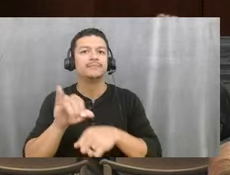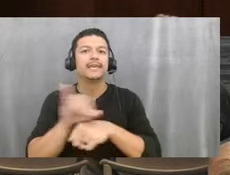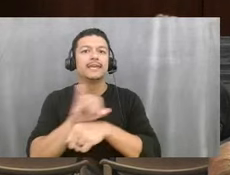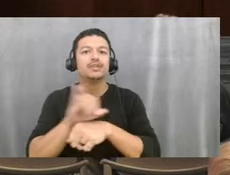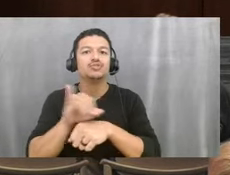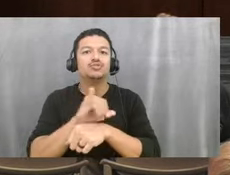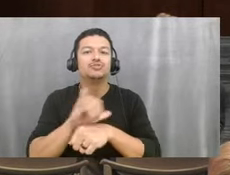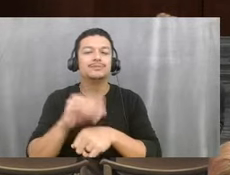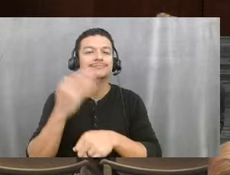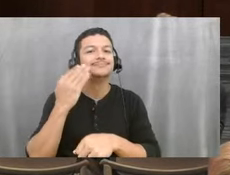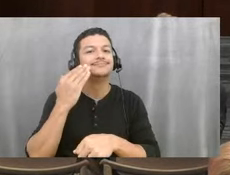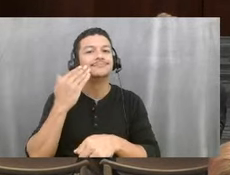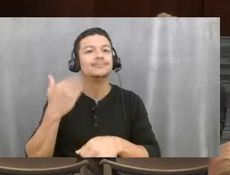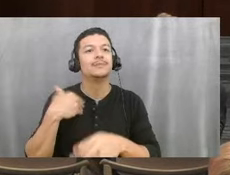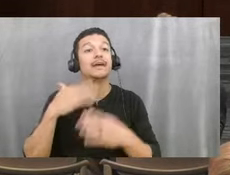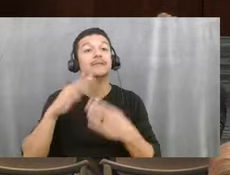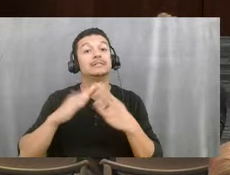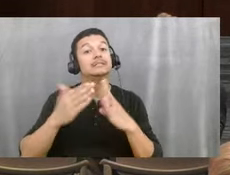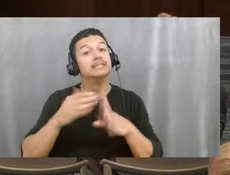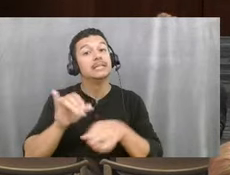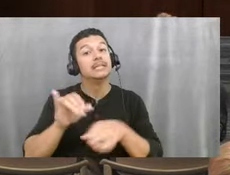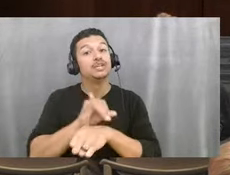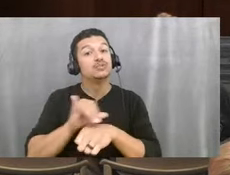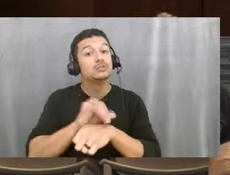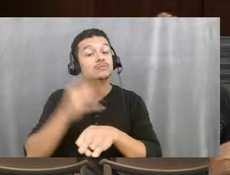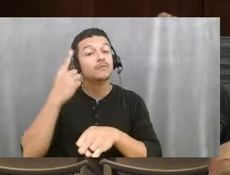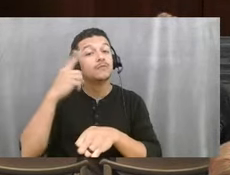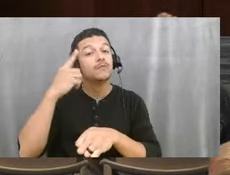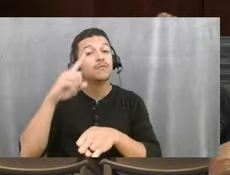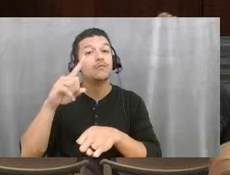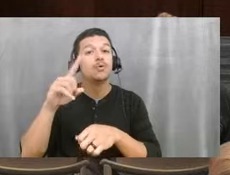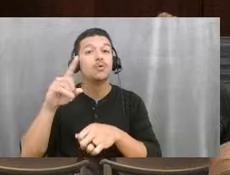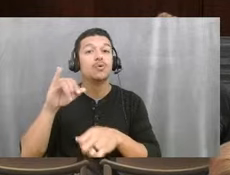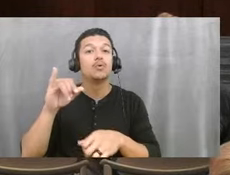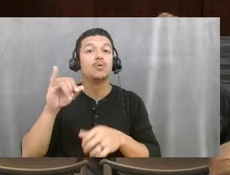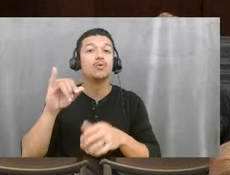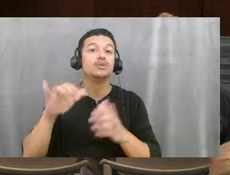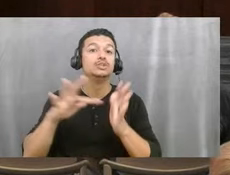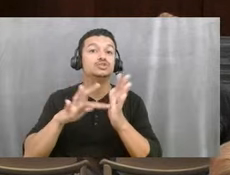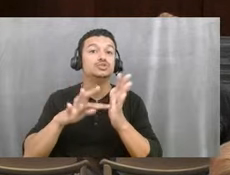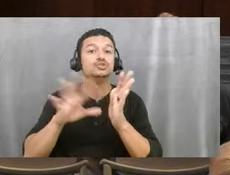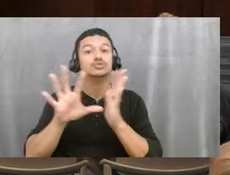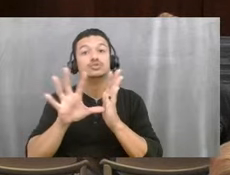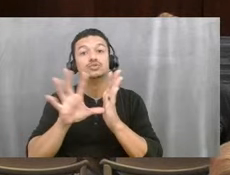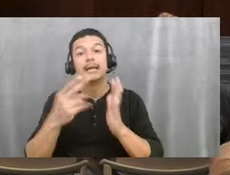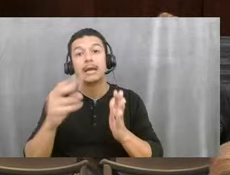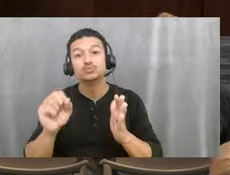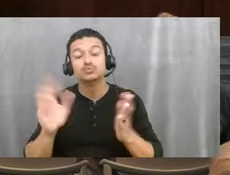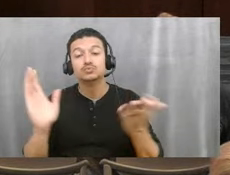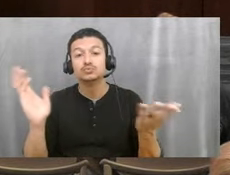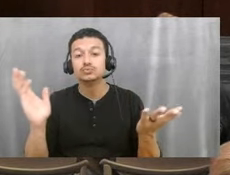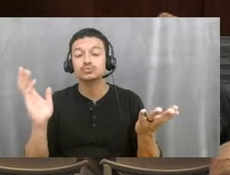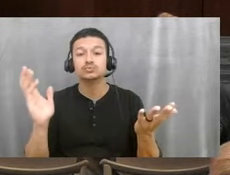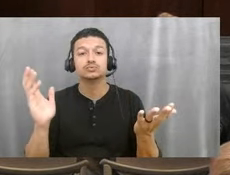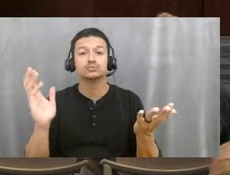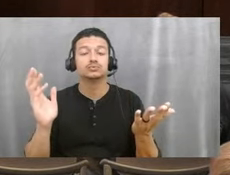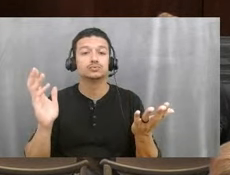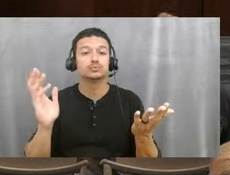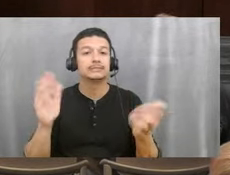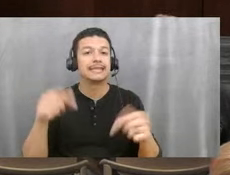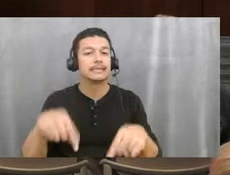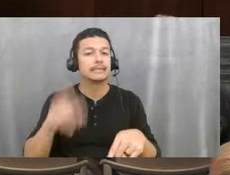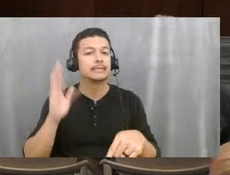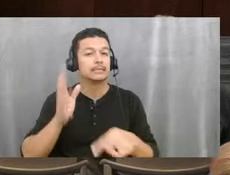city internships for, you junior and senior high school, or we did last year. This is going to affect